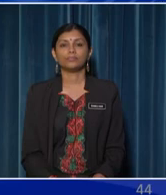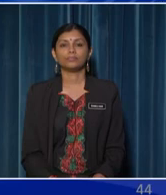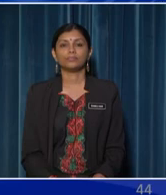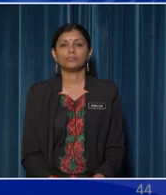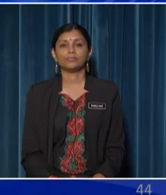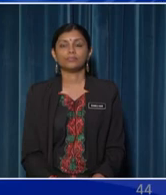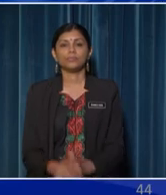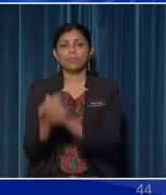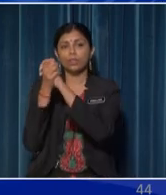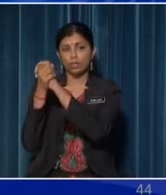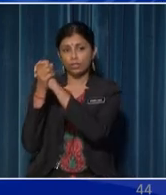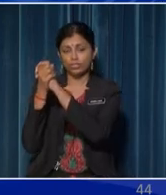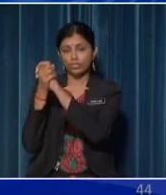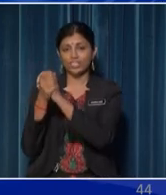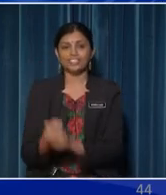Congratulations!